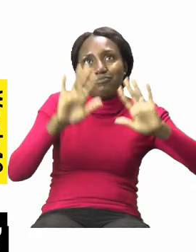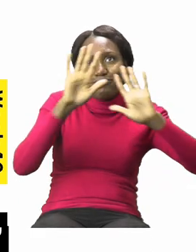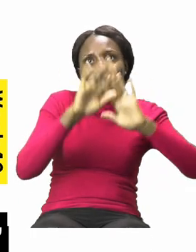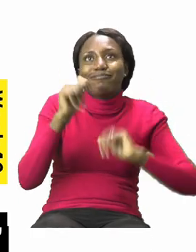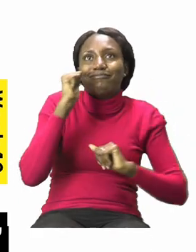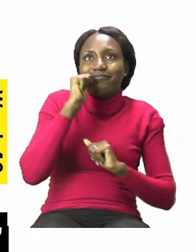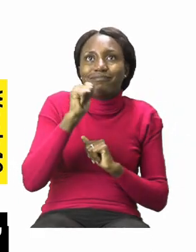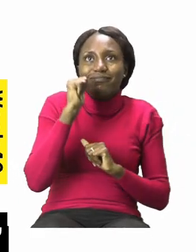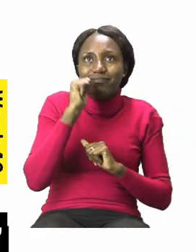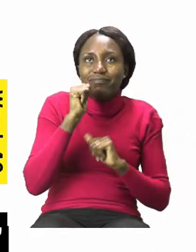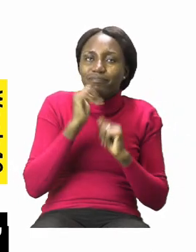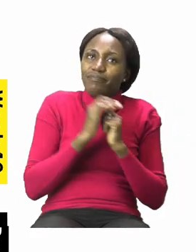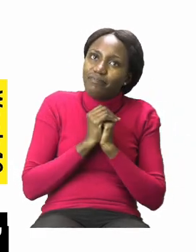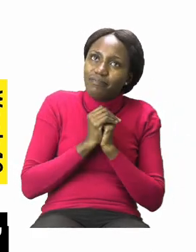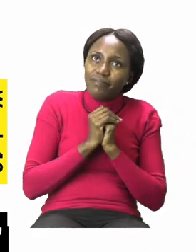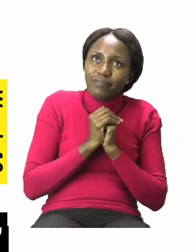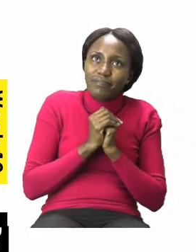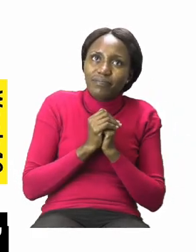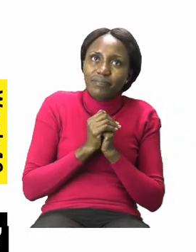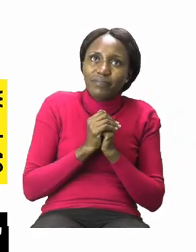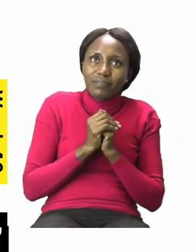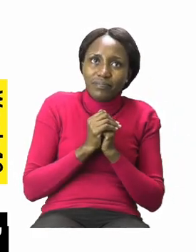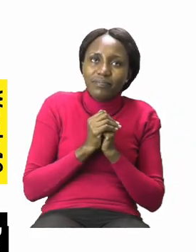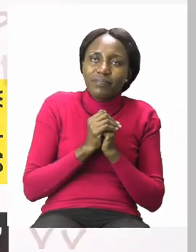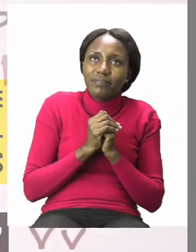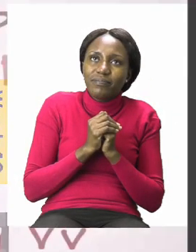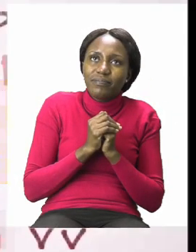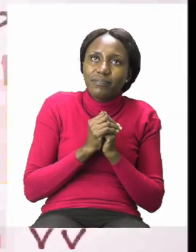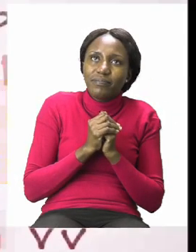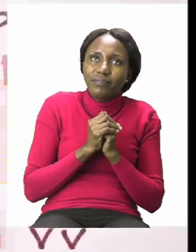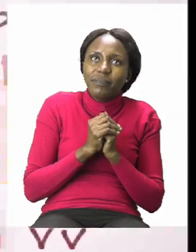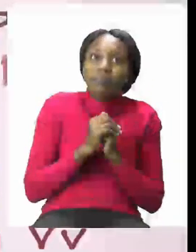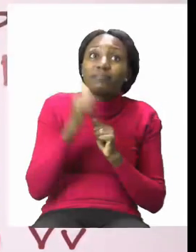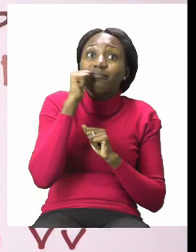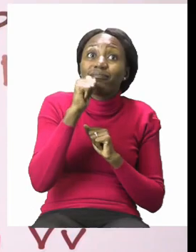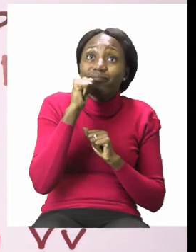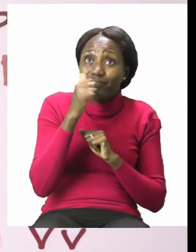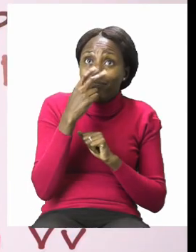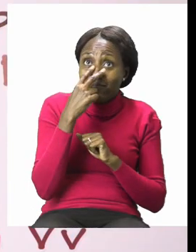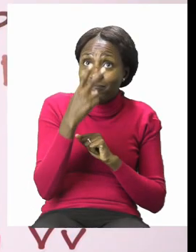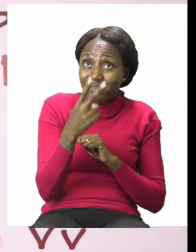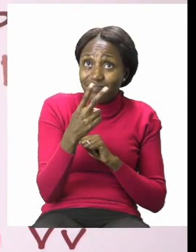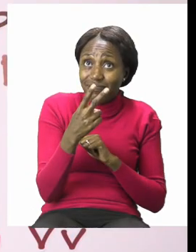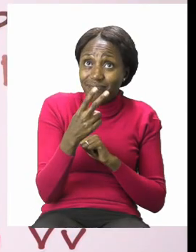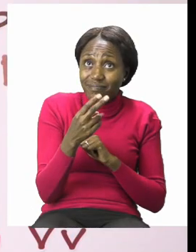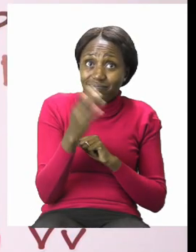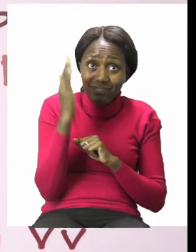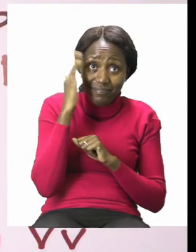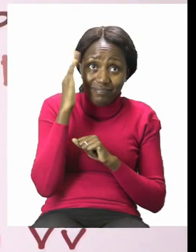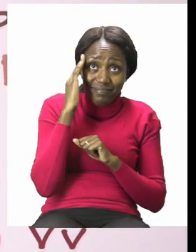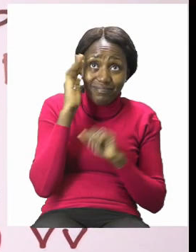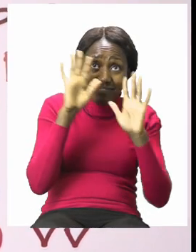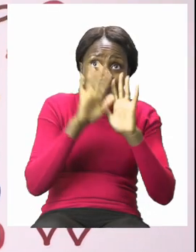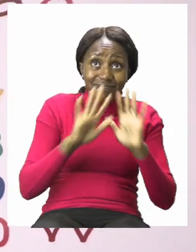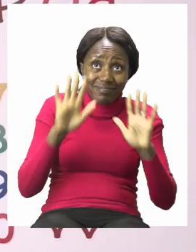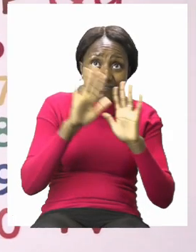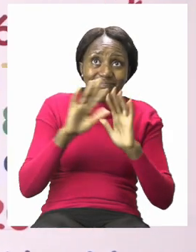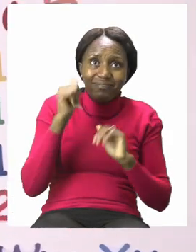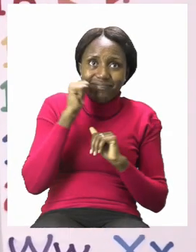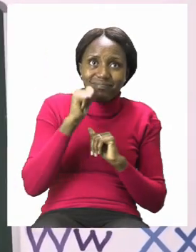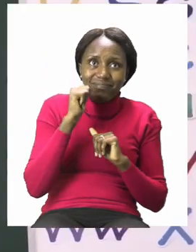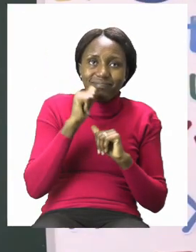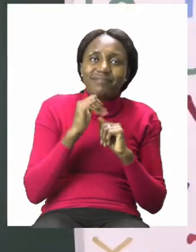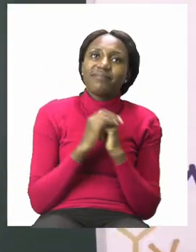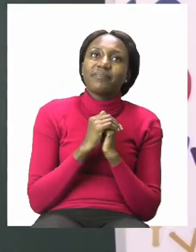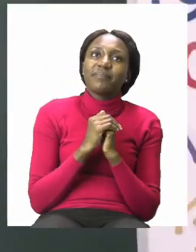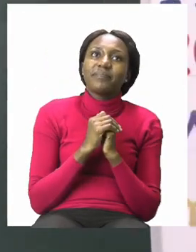I need to now show you what the colour yellow looks like. This is the colour yellow. Now if